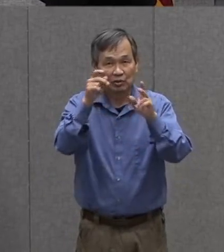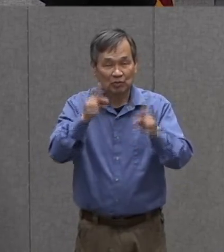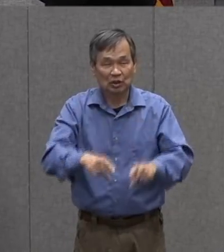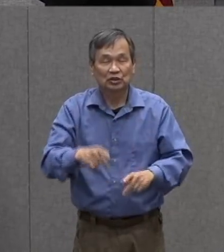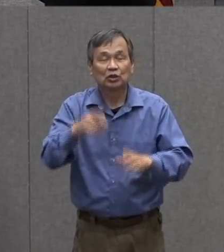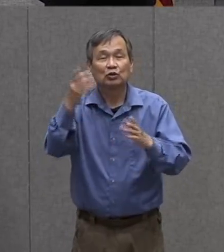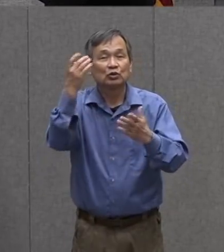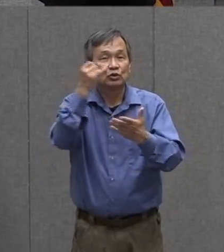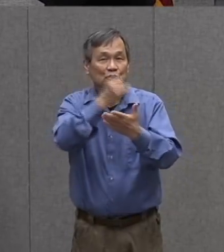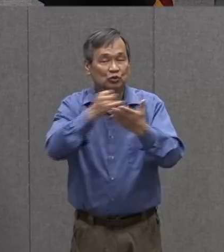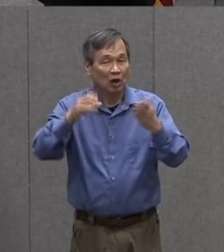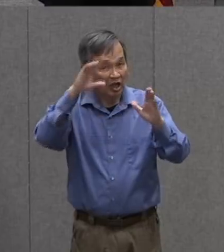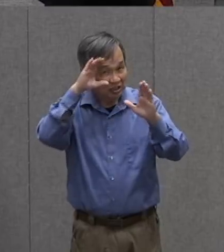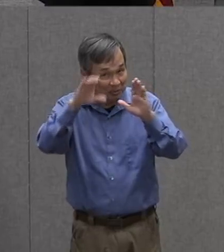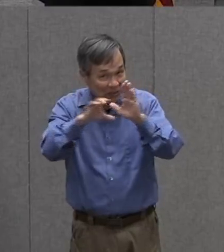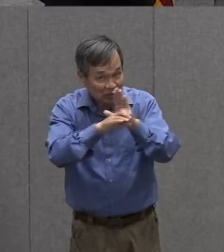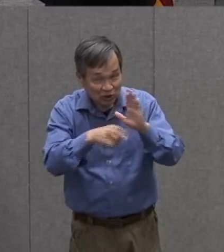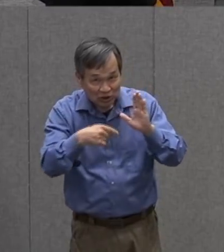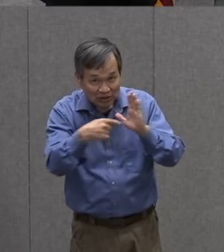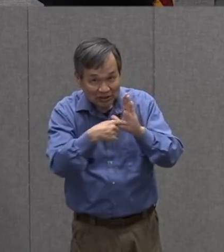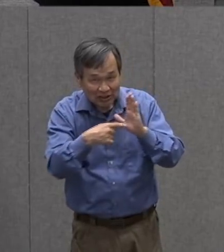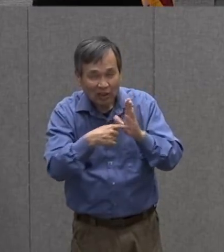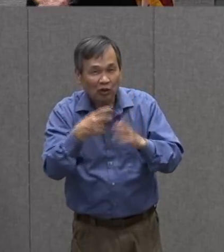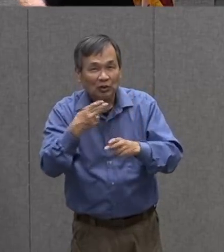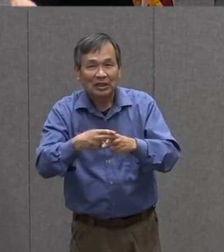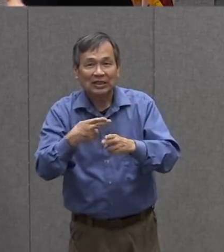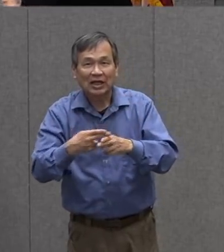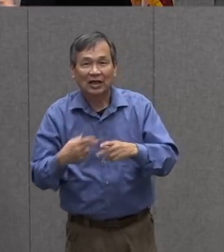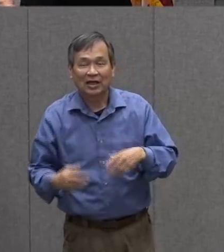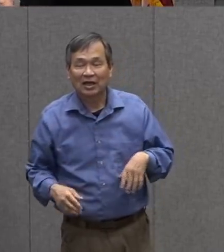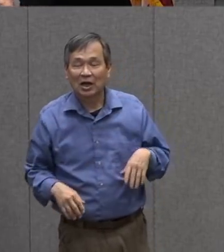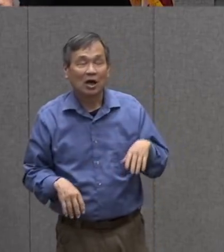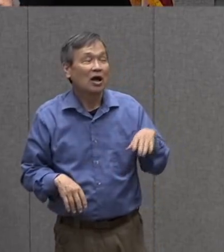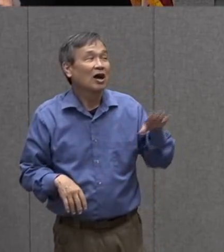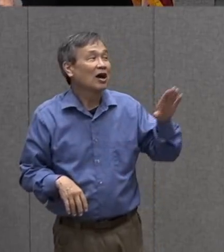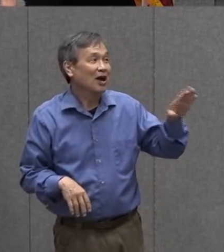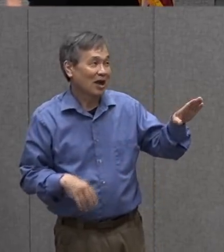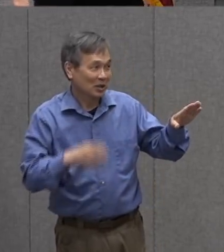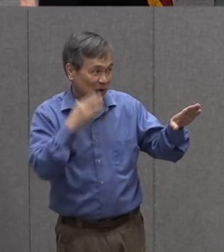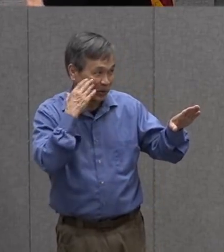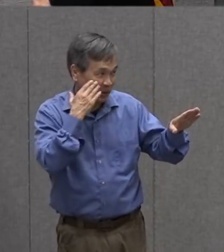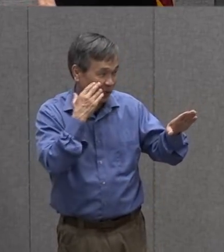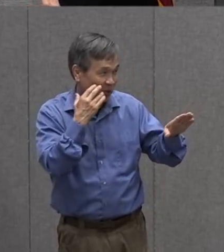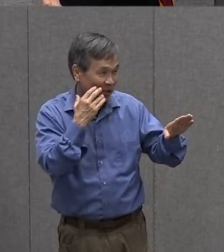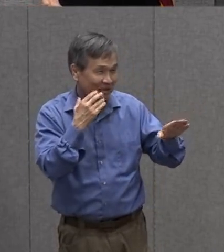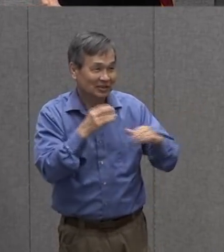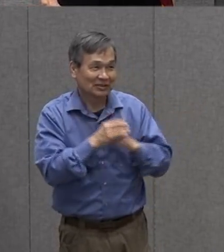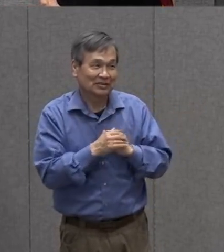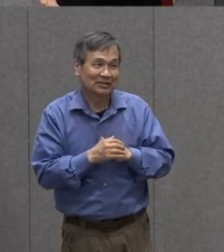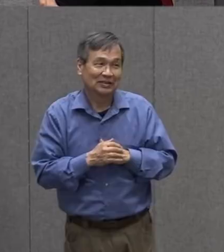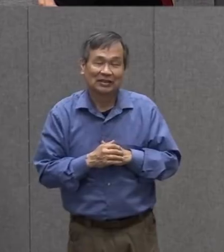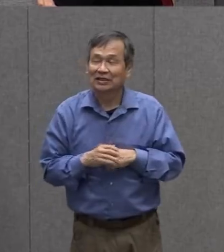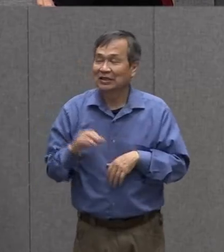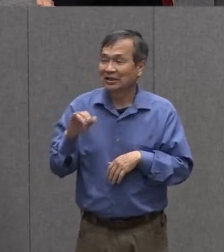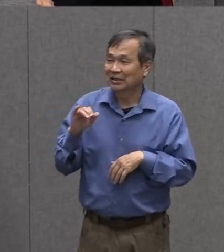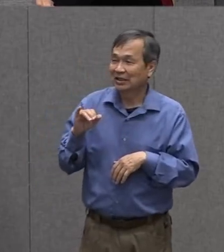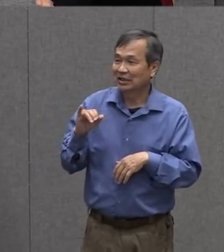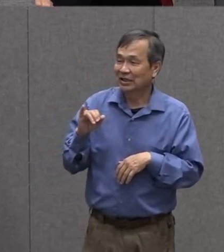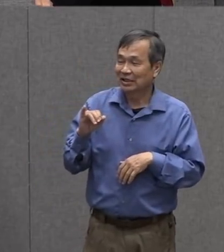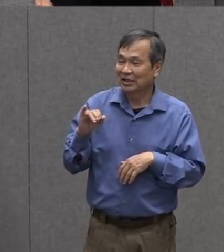drew the pictures in a book? Oh, I know this one. It's called an